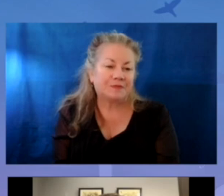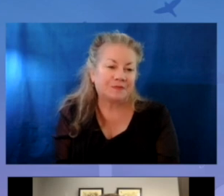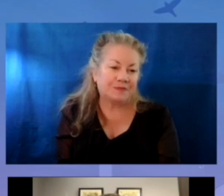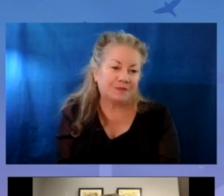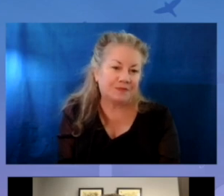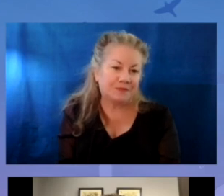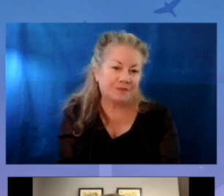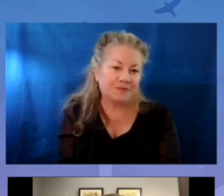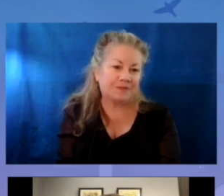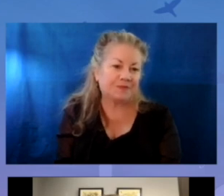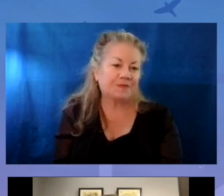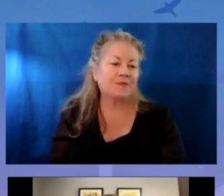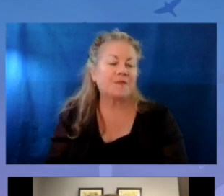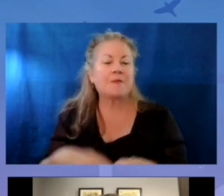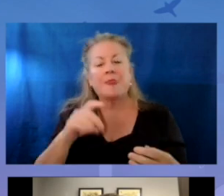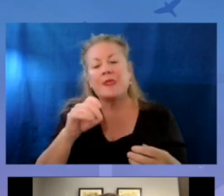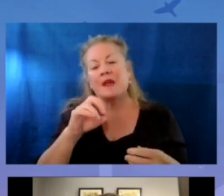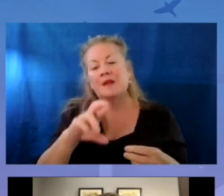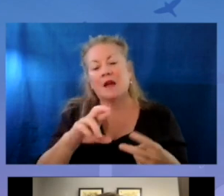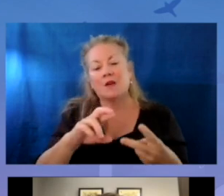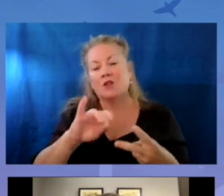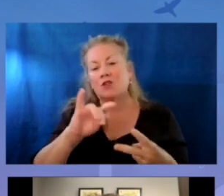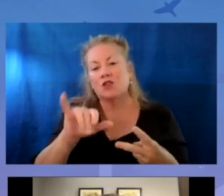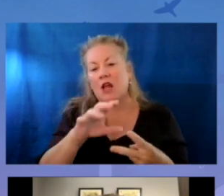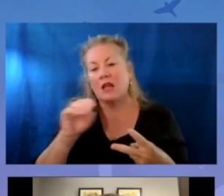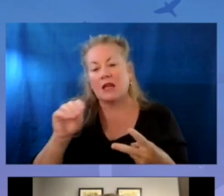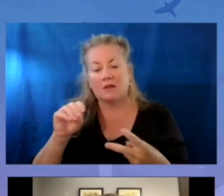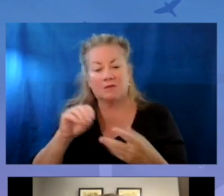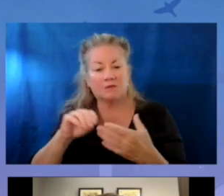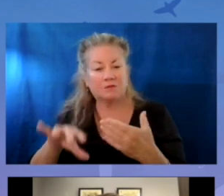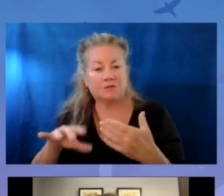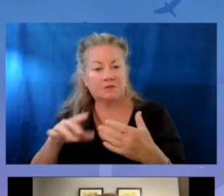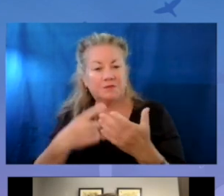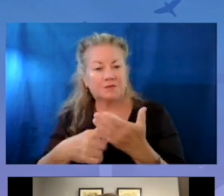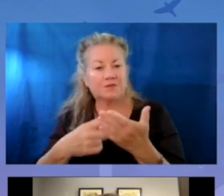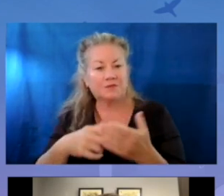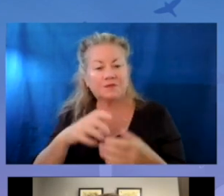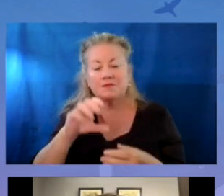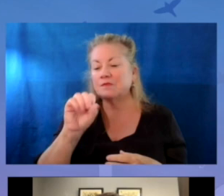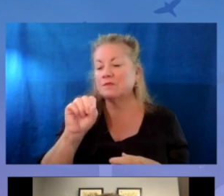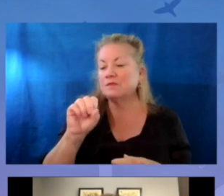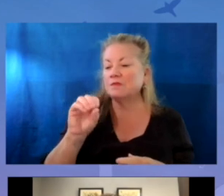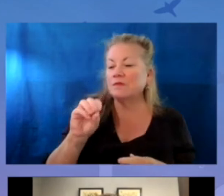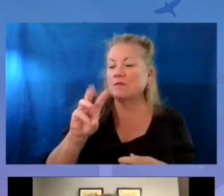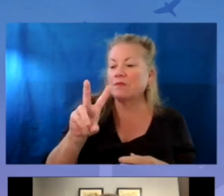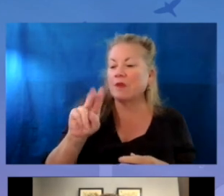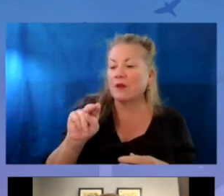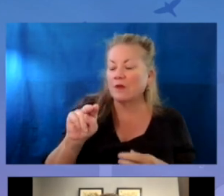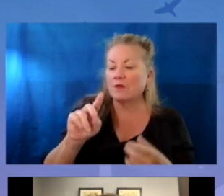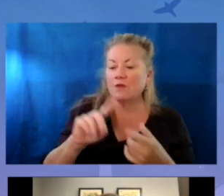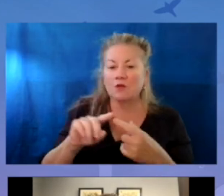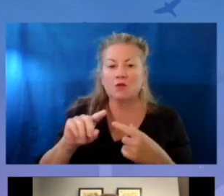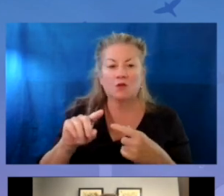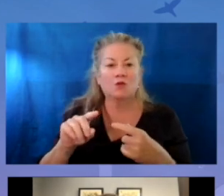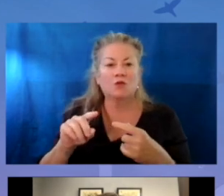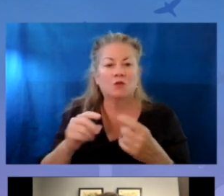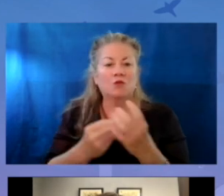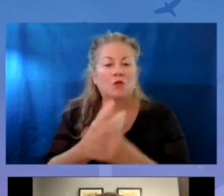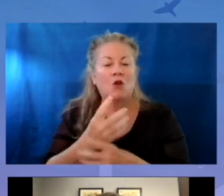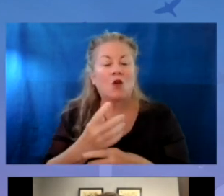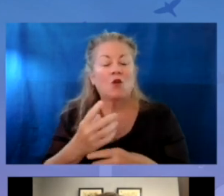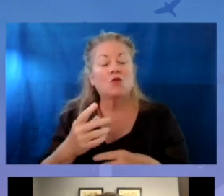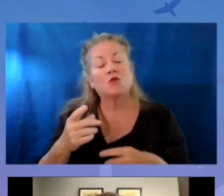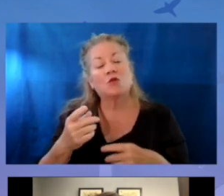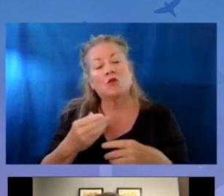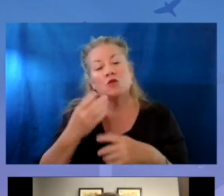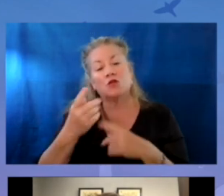So Dr. Jolly and Anjali mentioned Sewn to Grow, and in 2021-22 school year, we expanded our